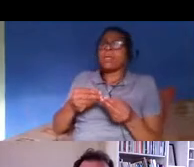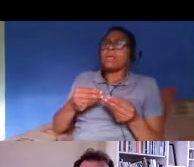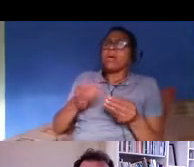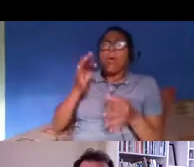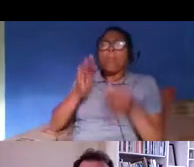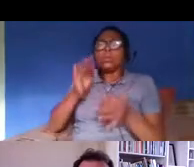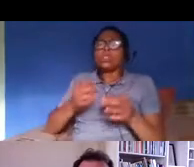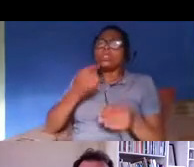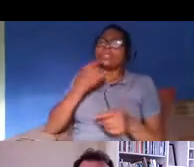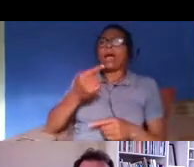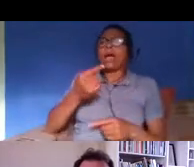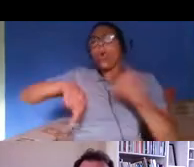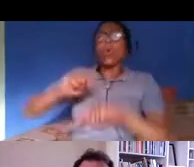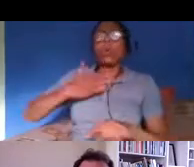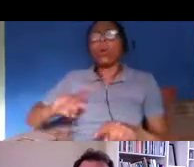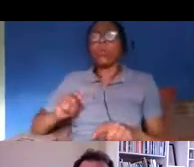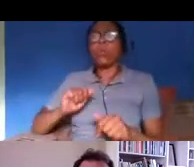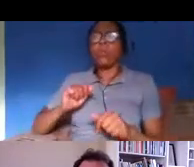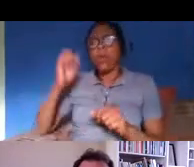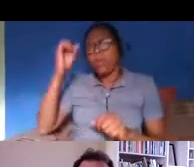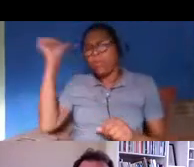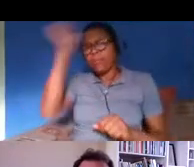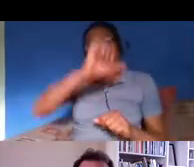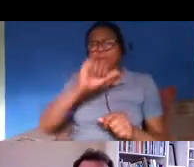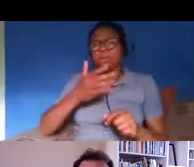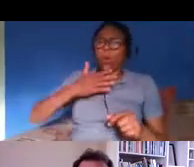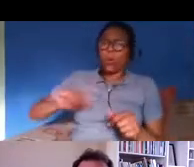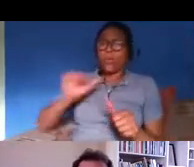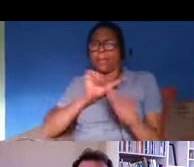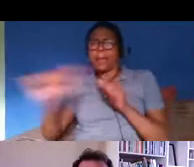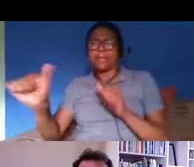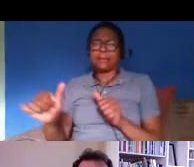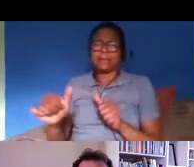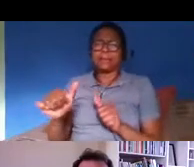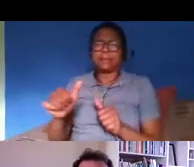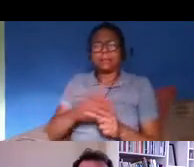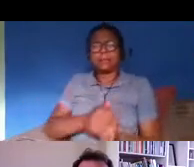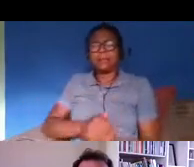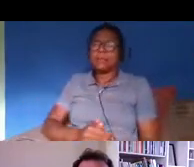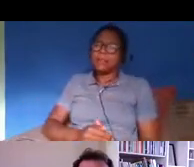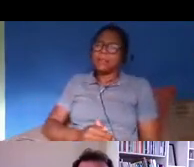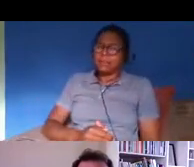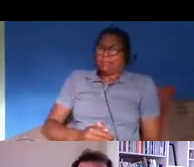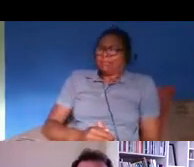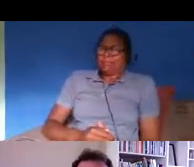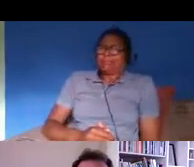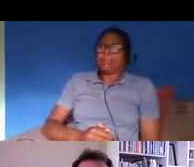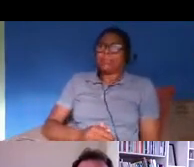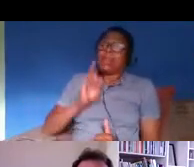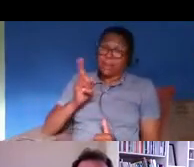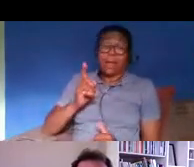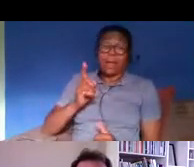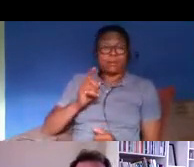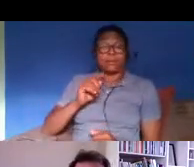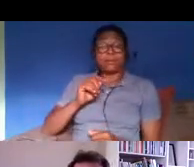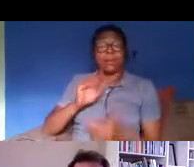they talk about skilled workers and um that's a situation that has led to to what we have now where